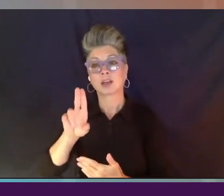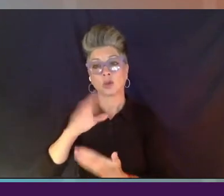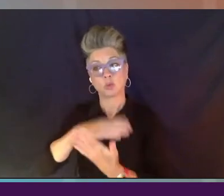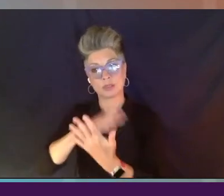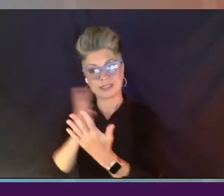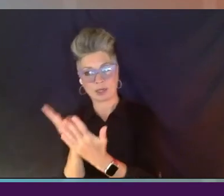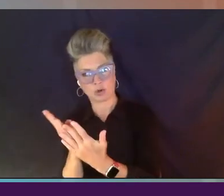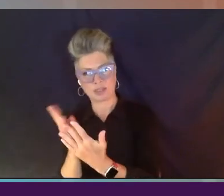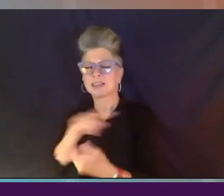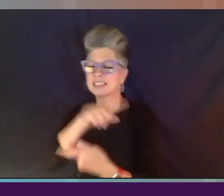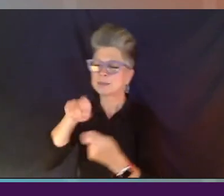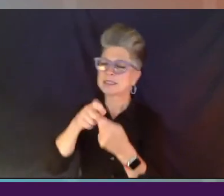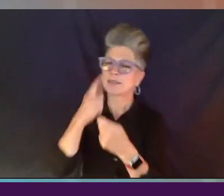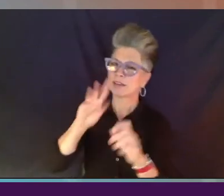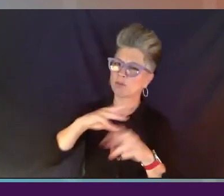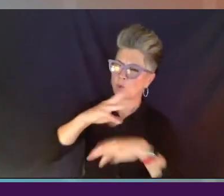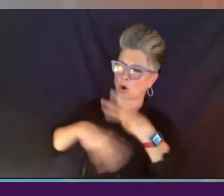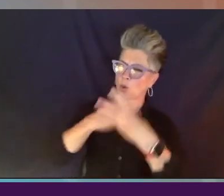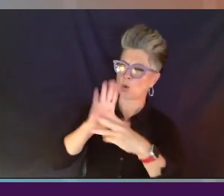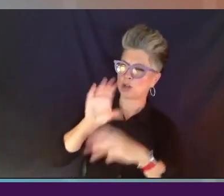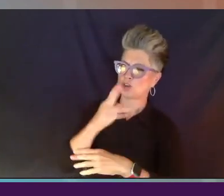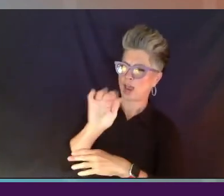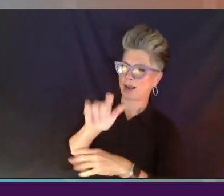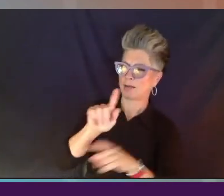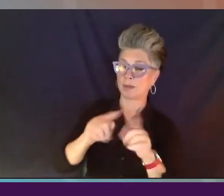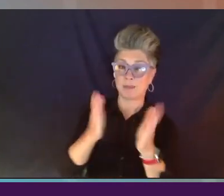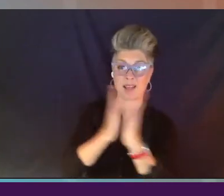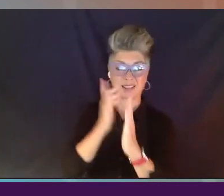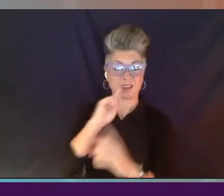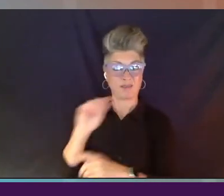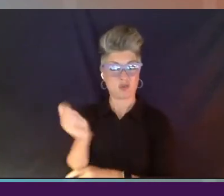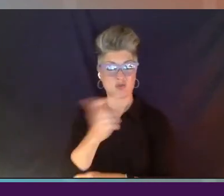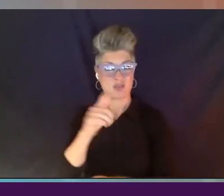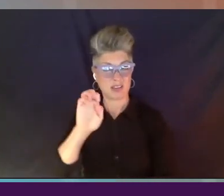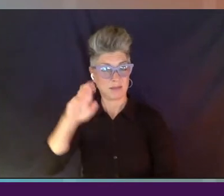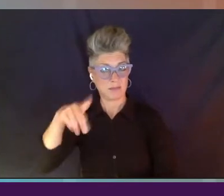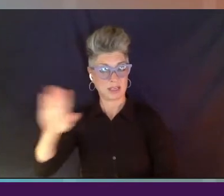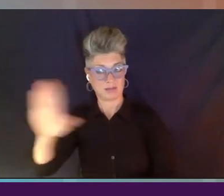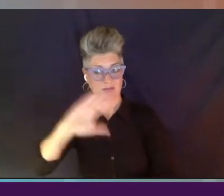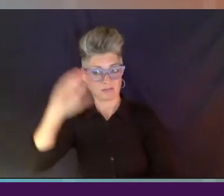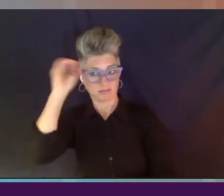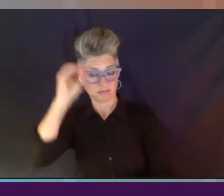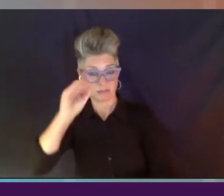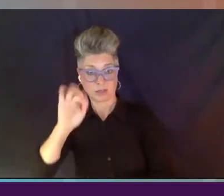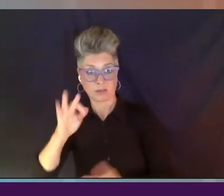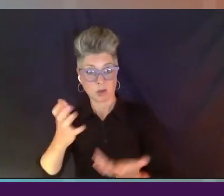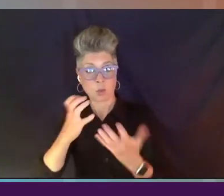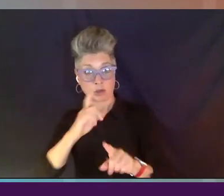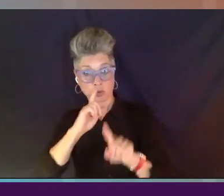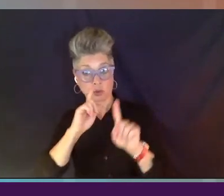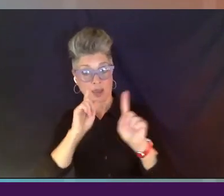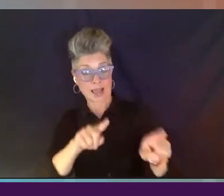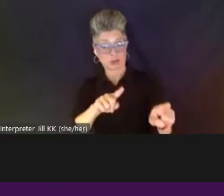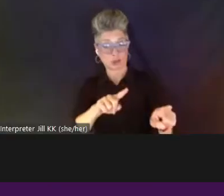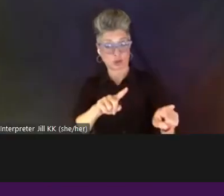of my EPs to answer that question, because I think there might be others who want to pitch stories to you. So,